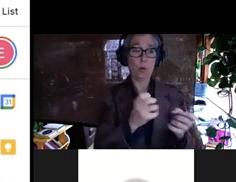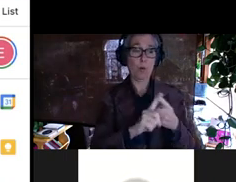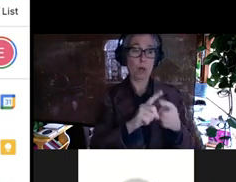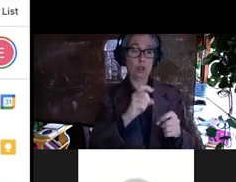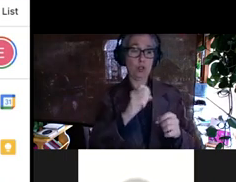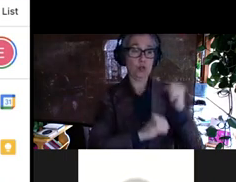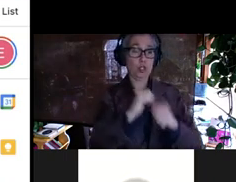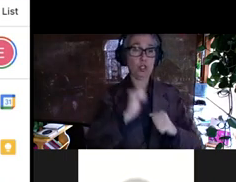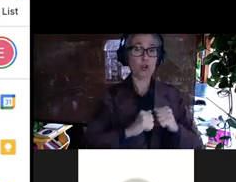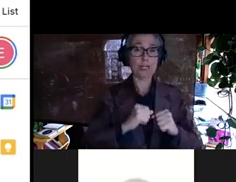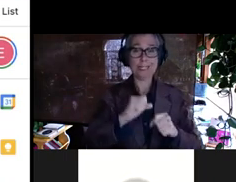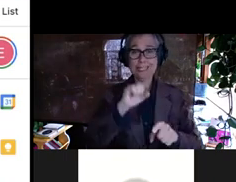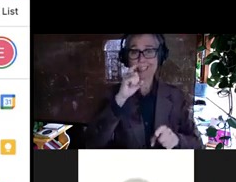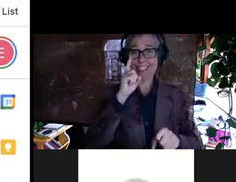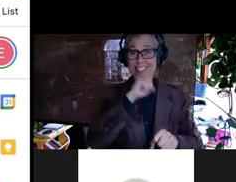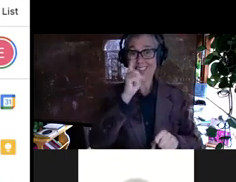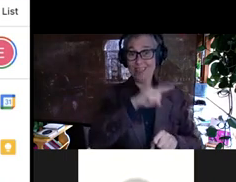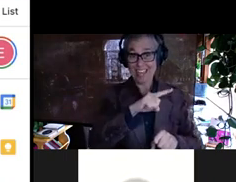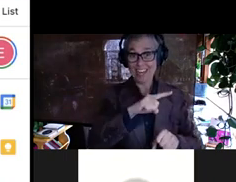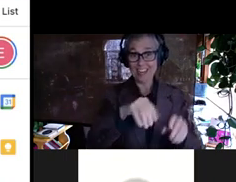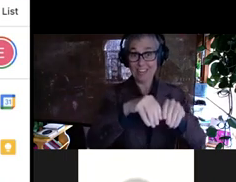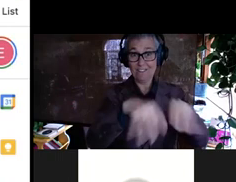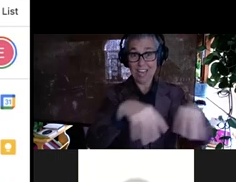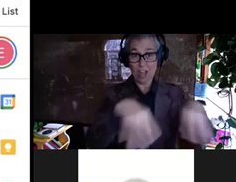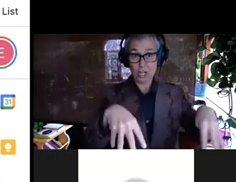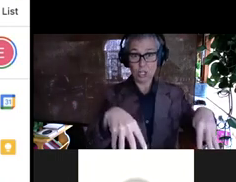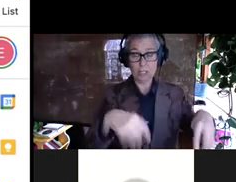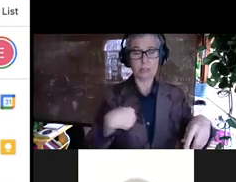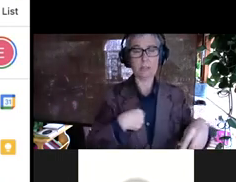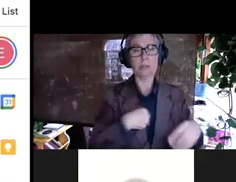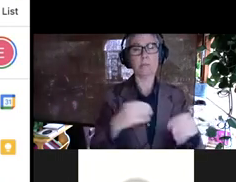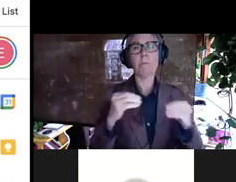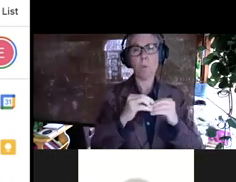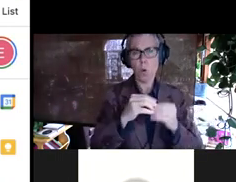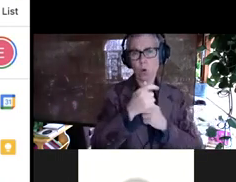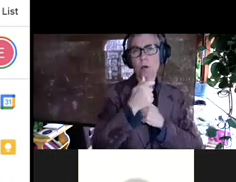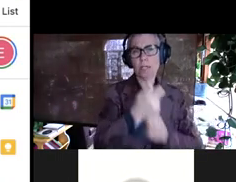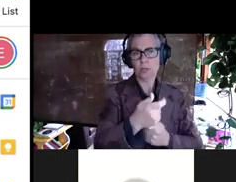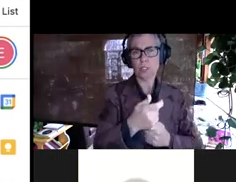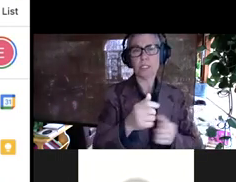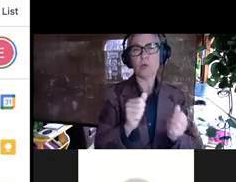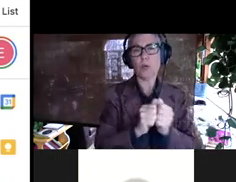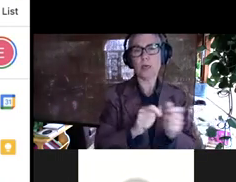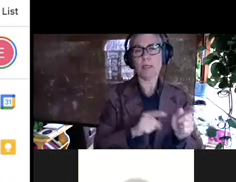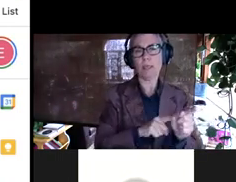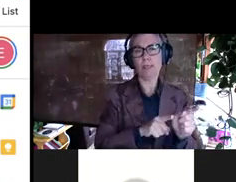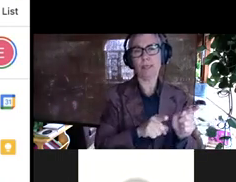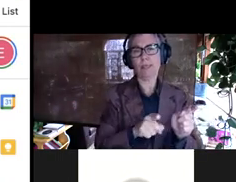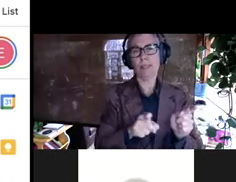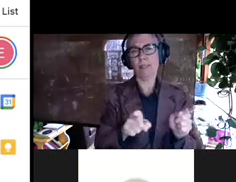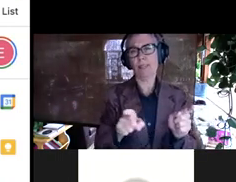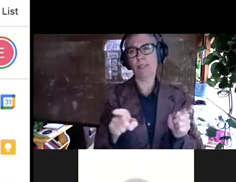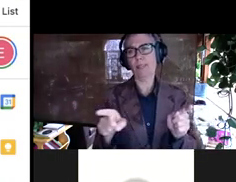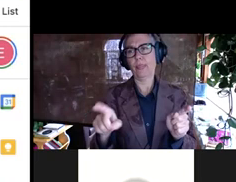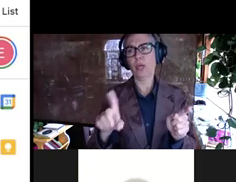synthetic phylogenies, uh, we would be more interested in drift, right? So we are more